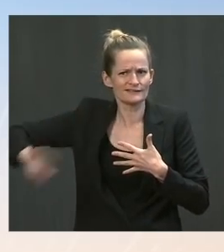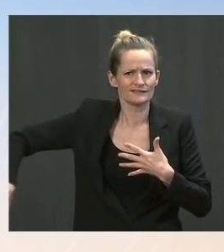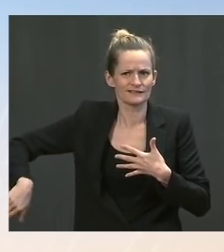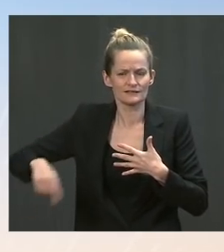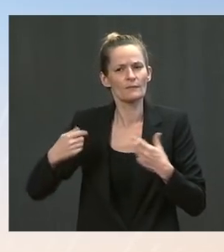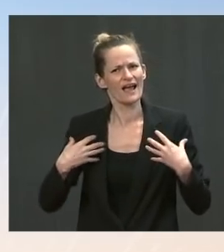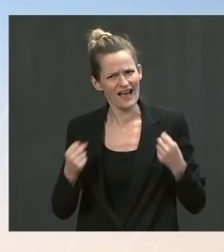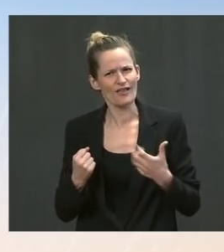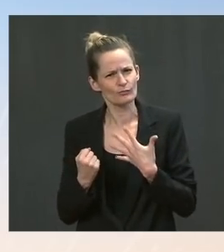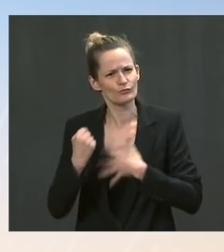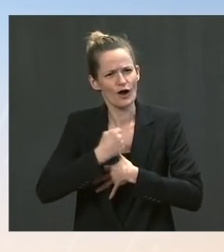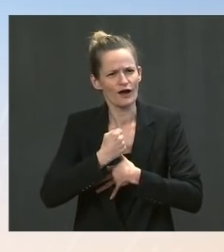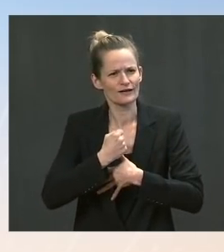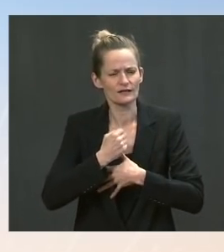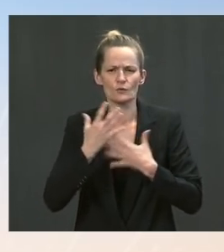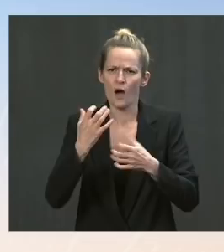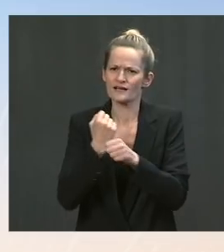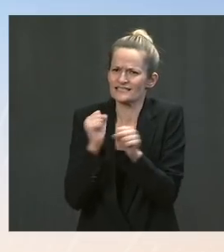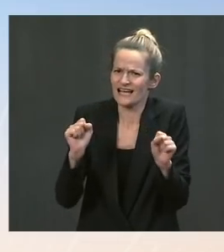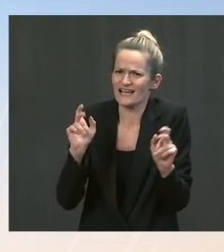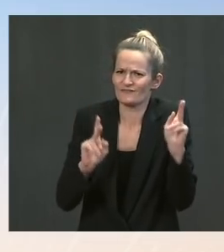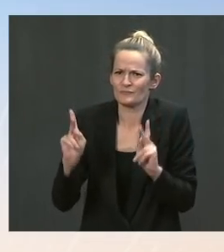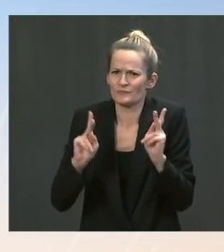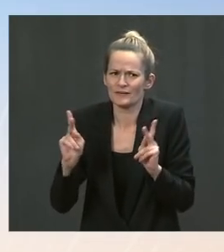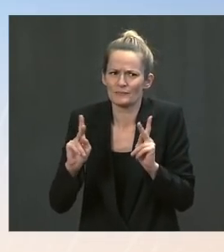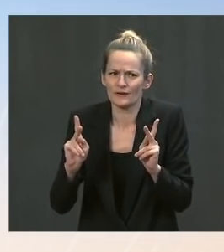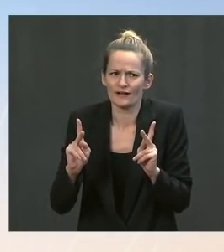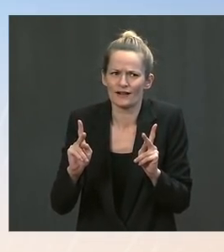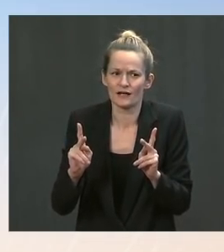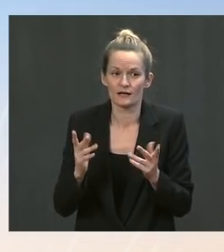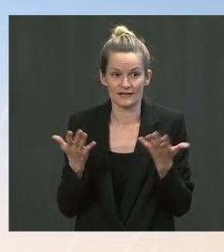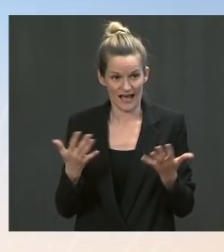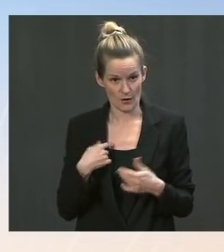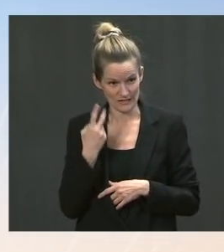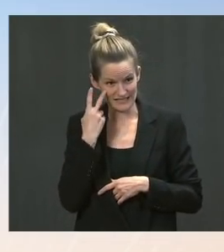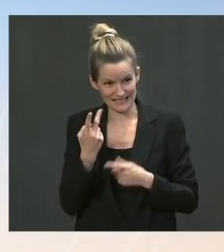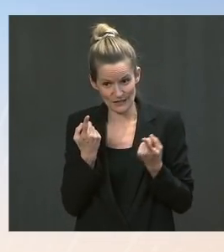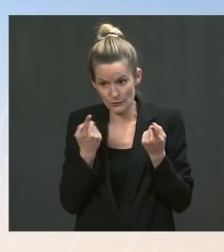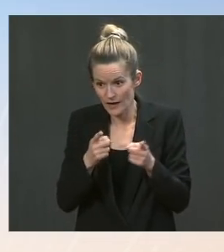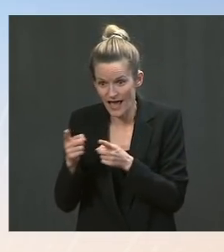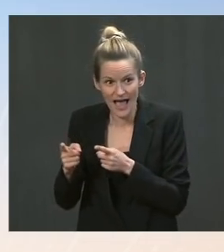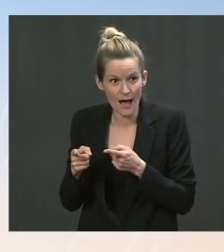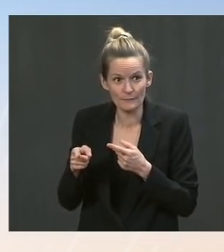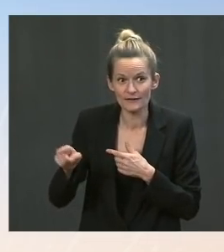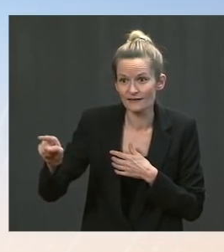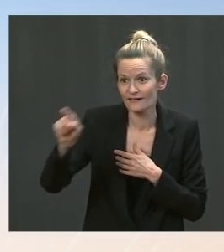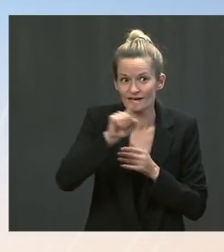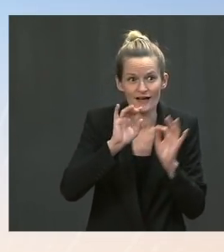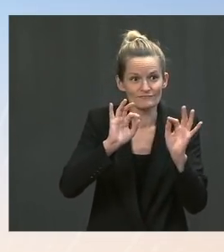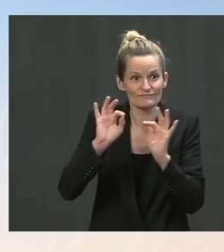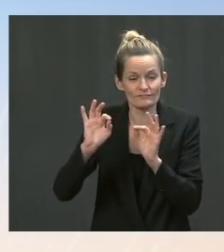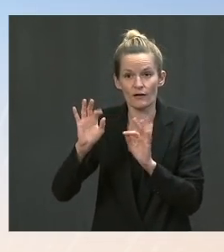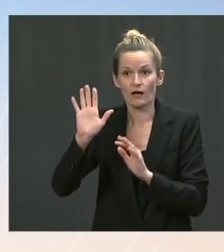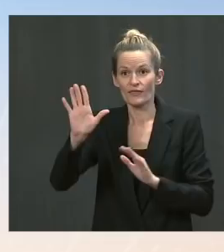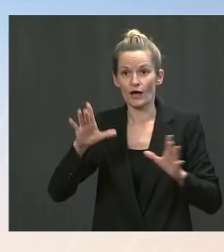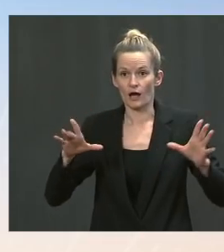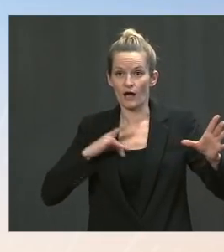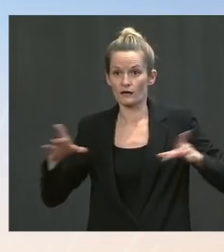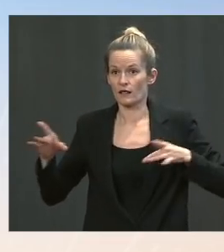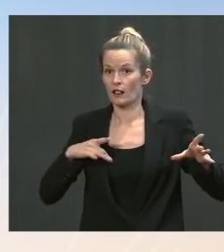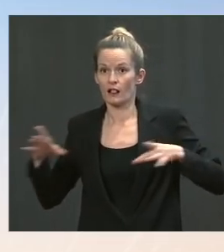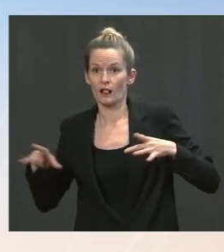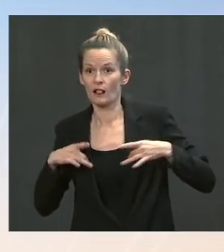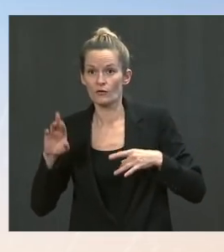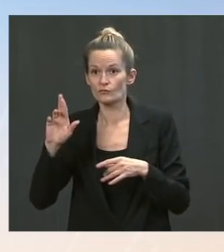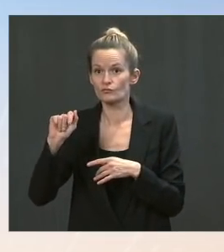taken these steps, the rates actually come down because it's having an impact. So that's a positive sign. This is not political to us. We are going to continue